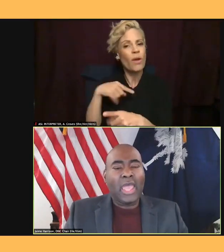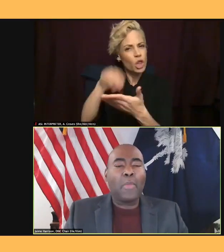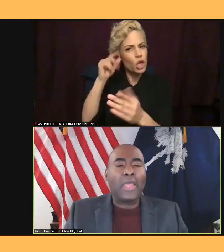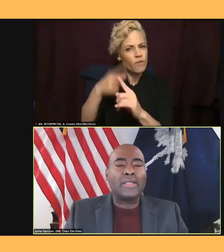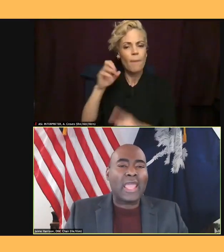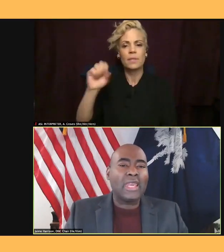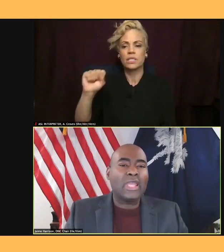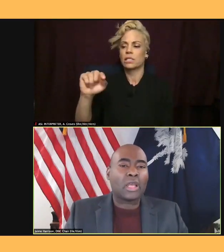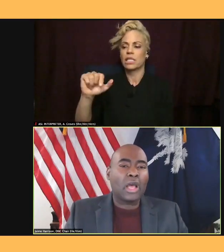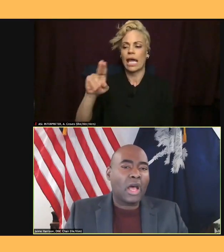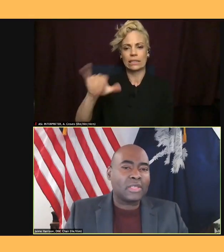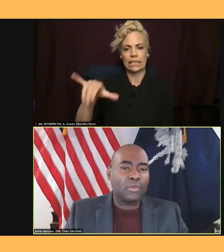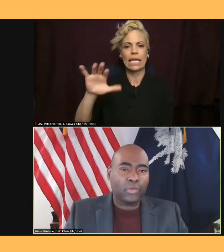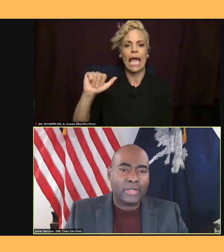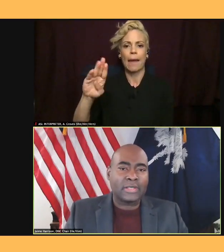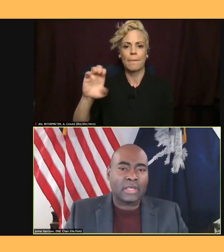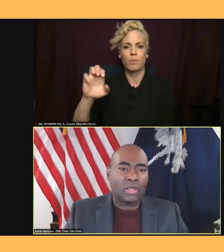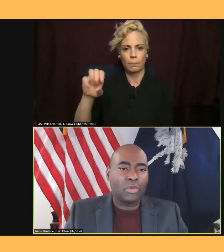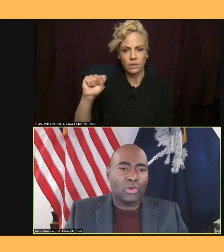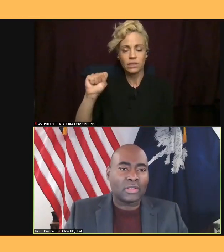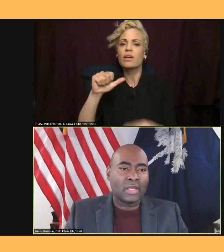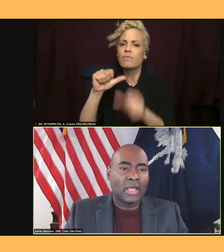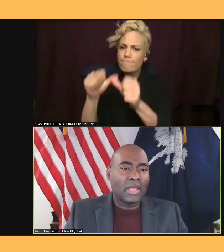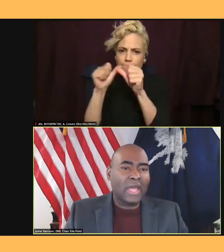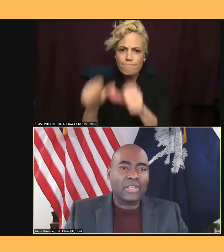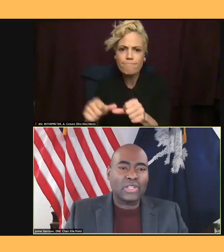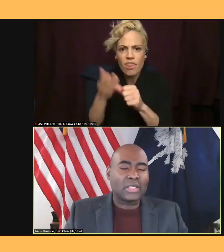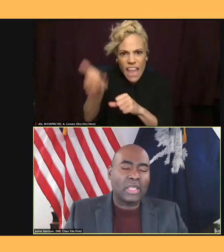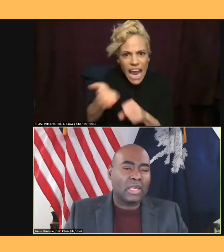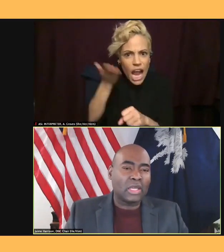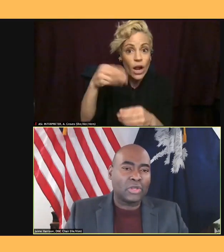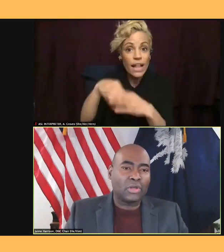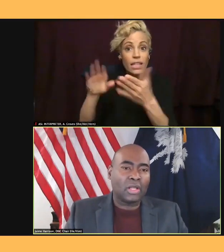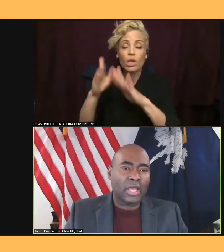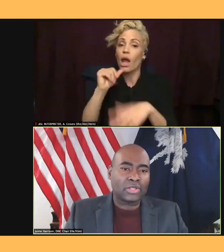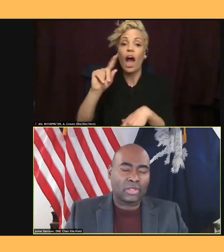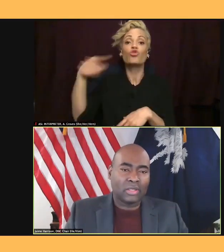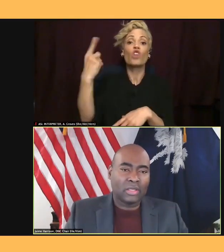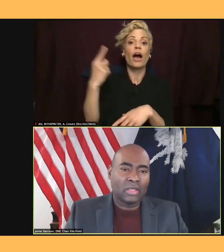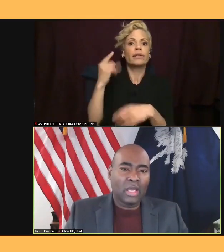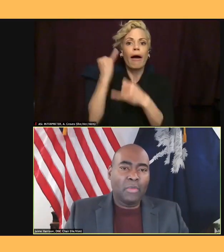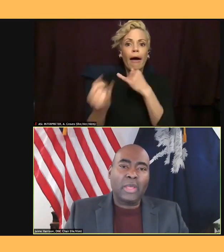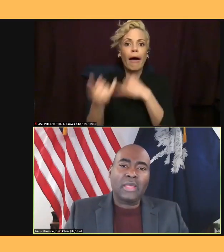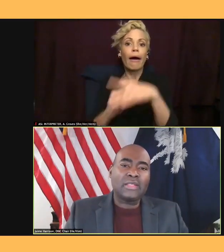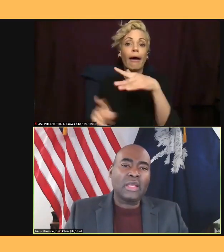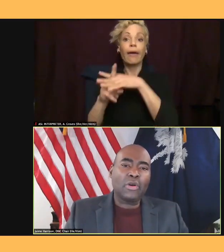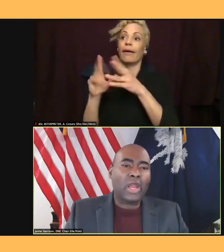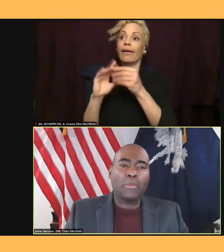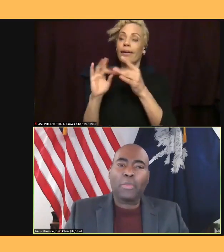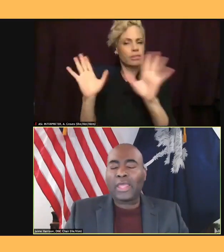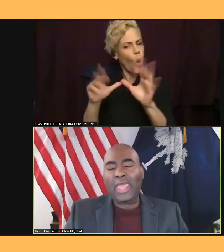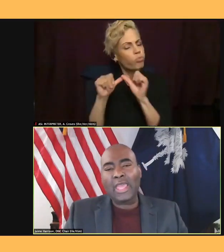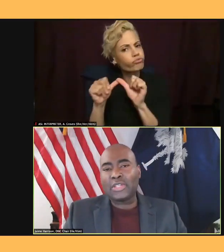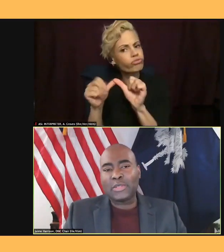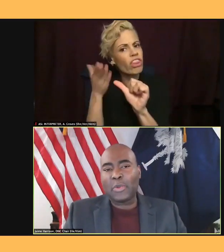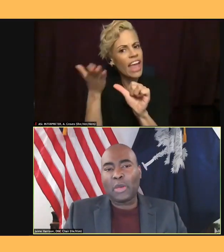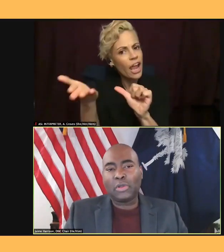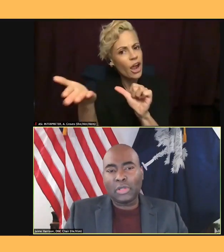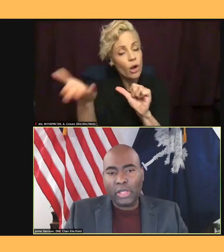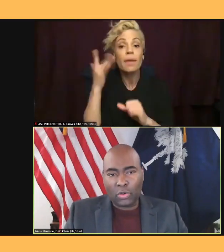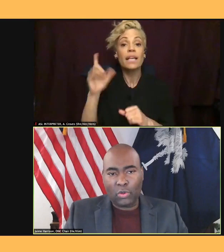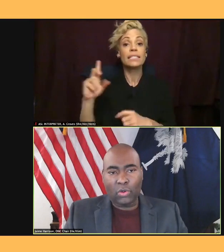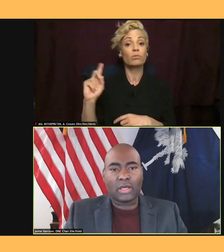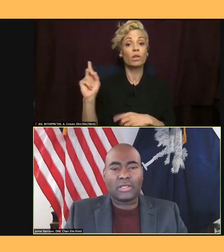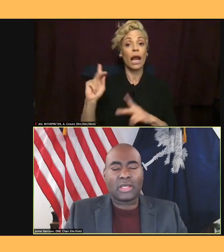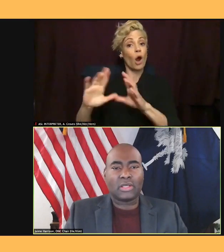a constant presence in communities, not just leading up to an election. Because a Democratic Party can't just be a political organization.